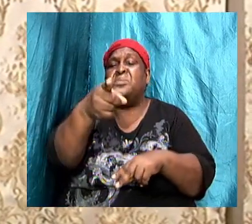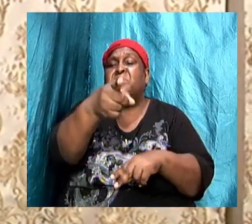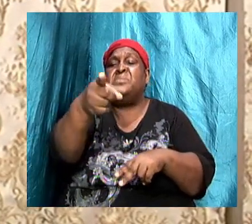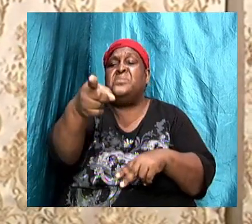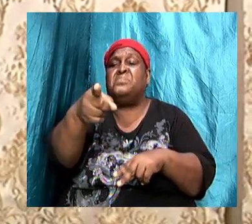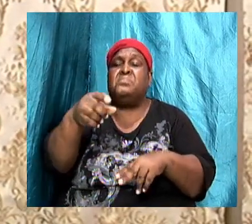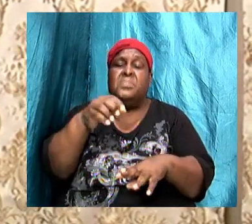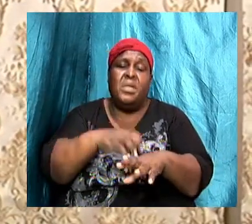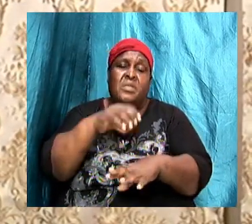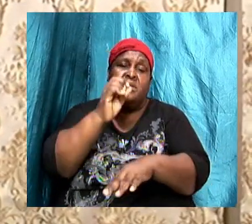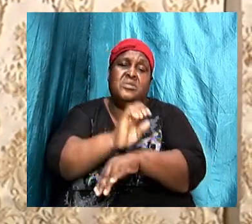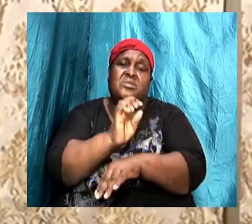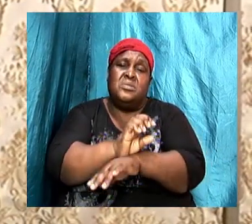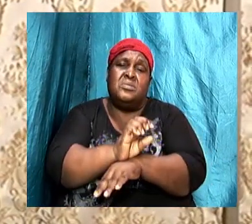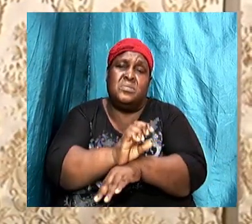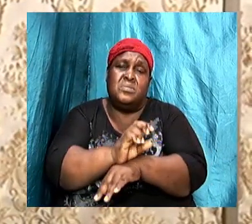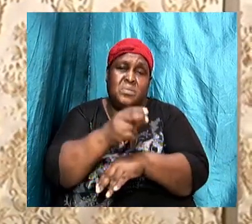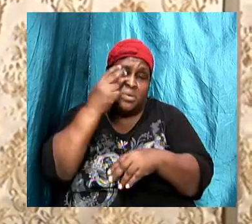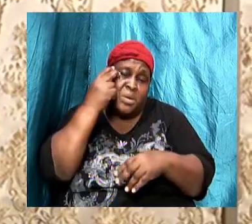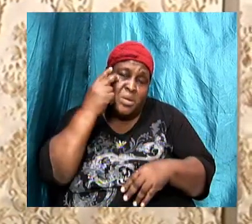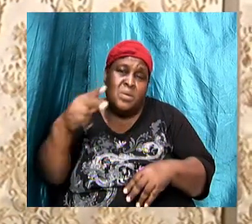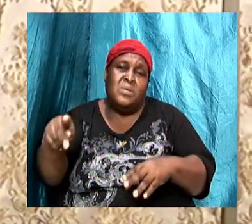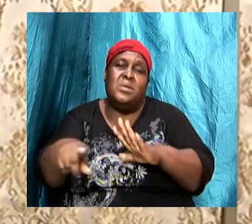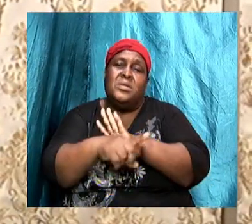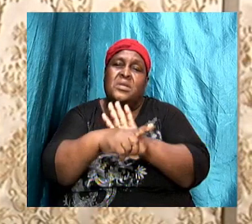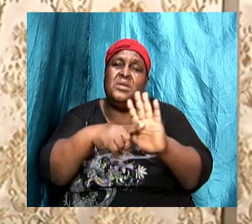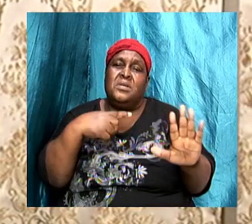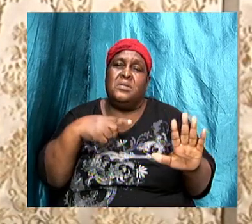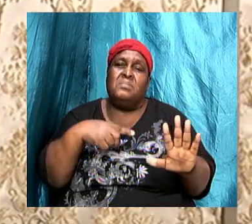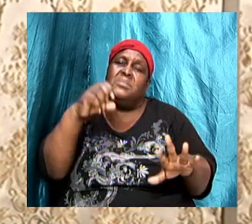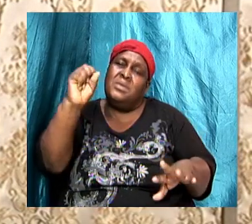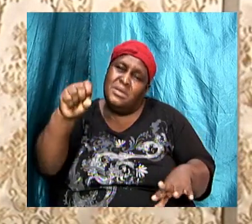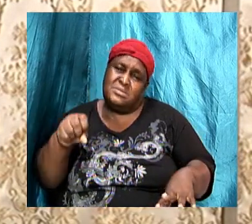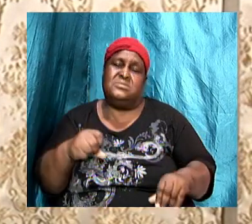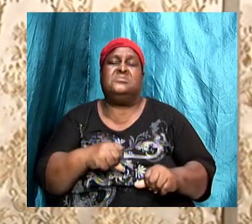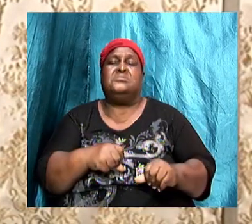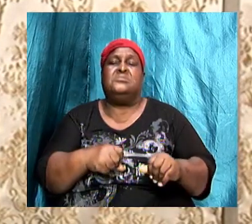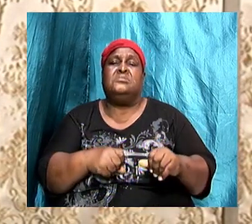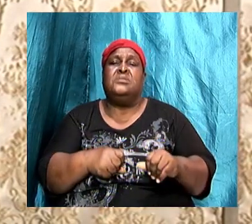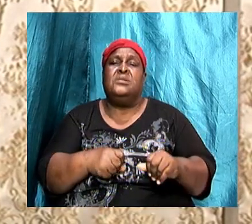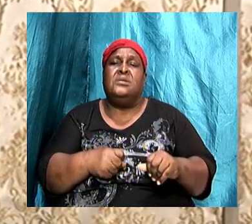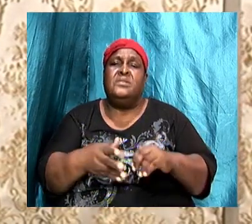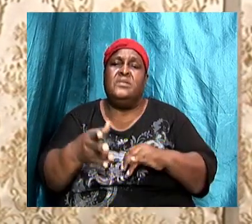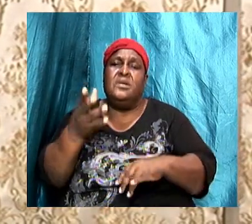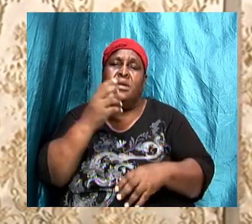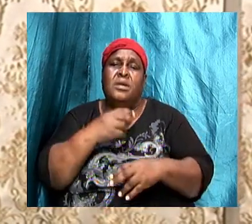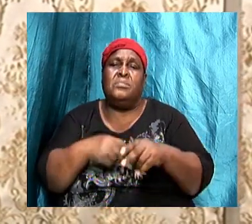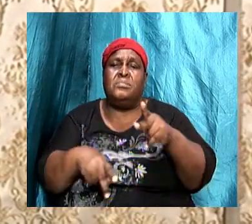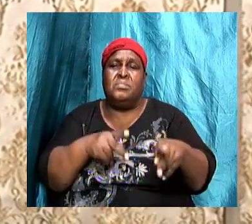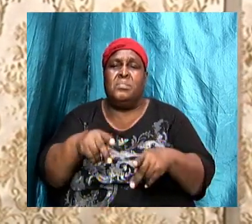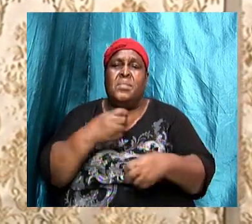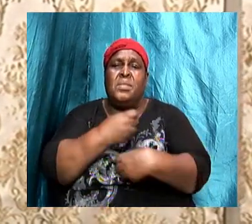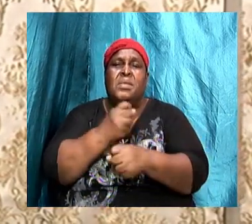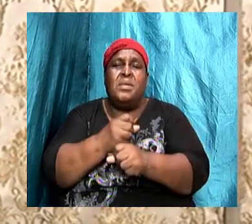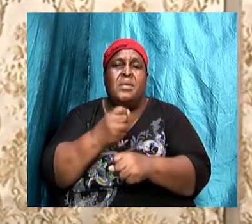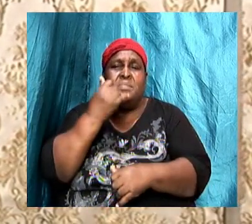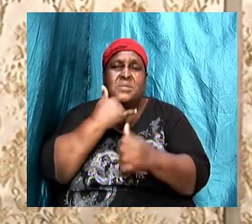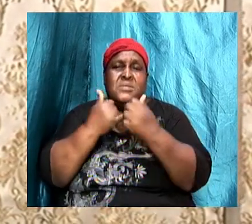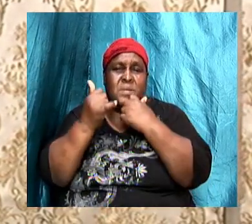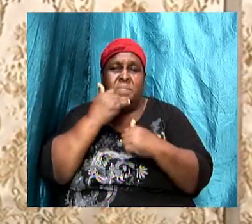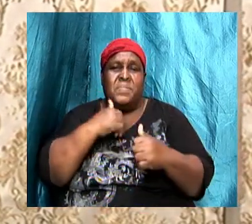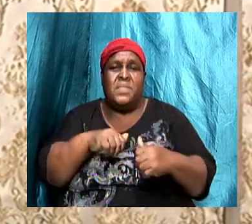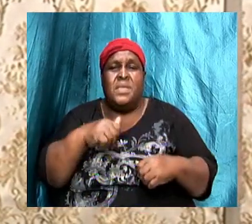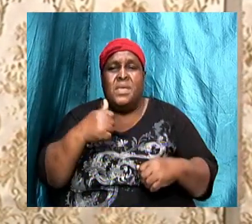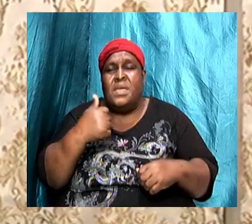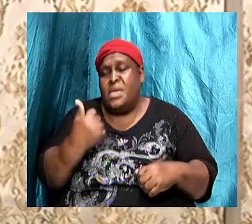and etc. of the church. Of course there are shortcomings, but however you want to put it, however anybody